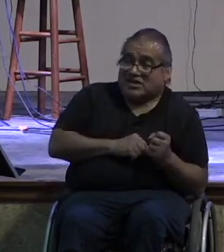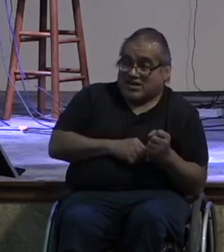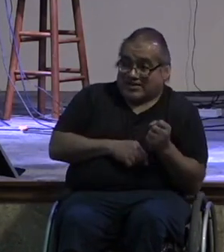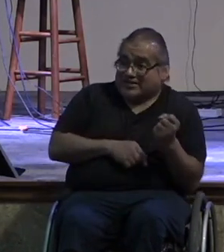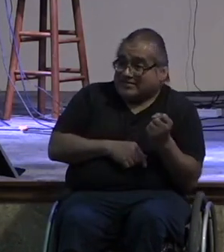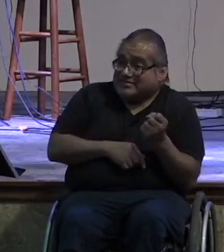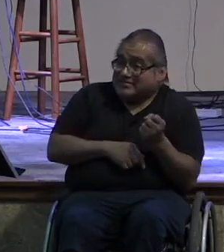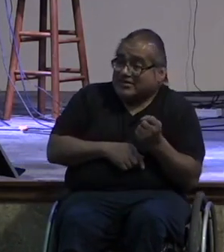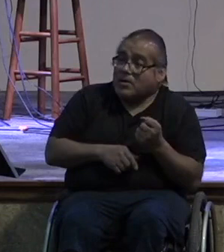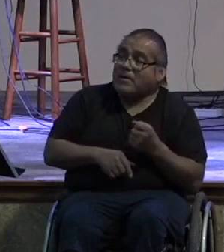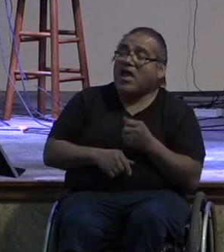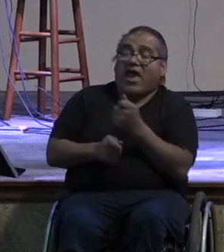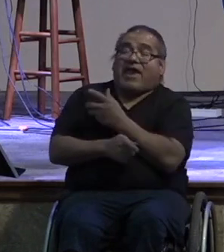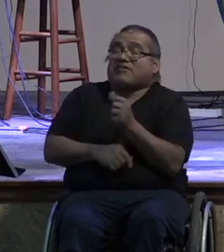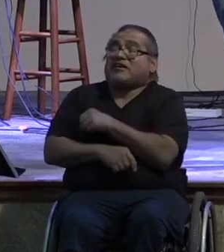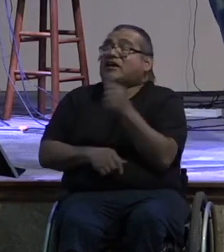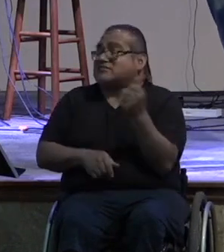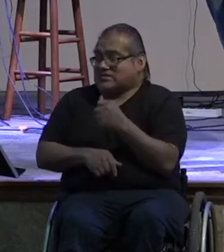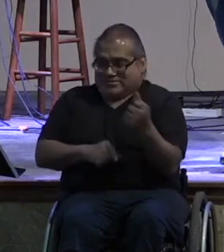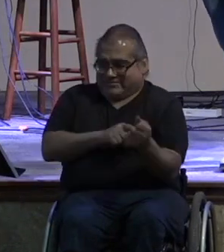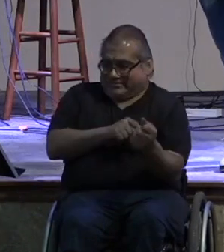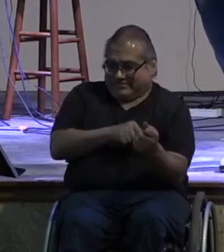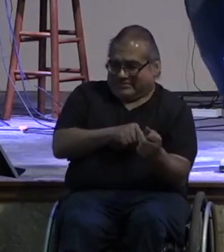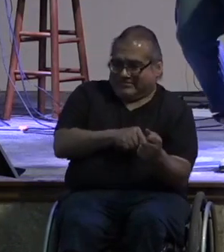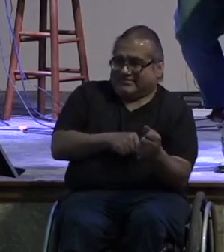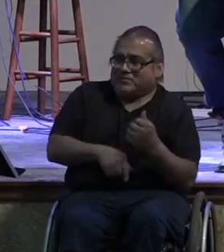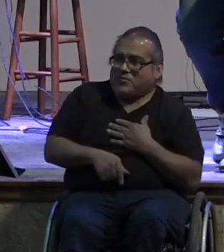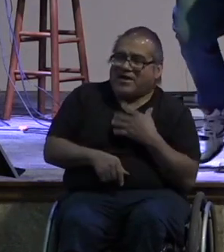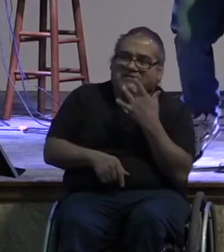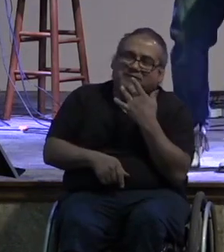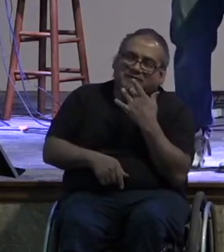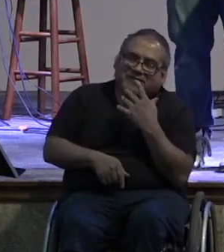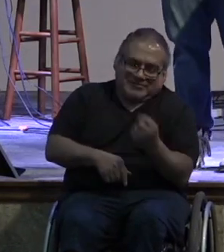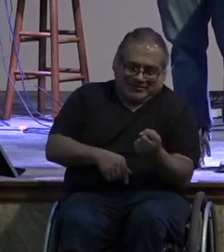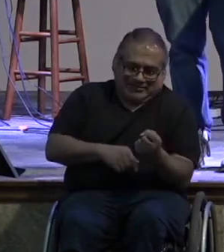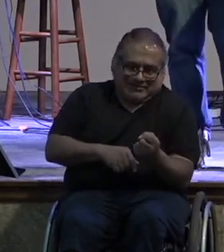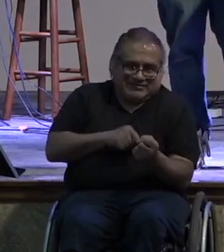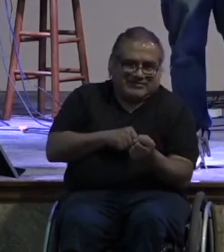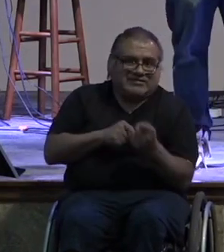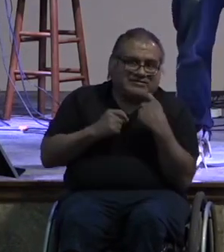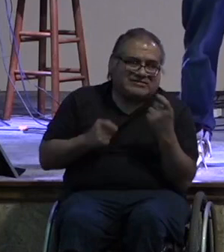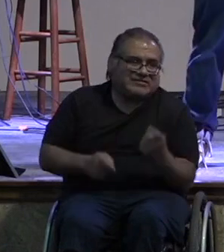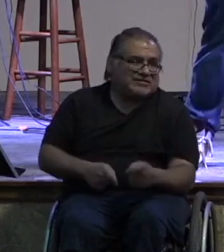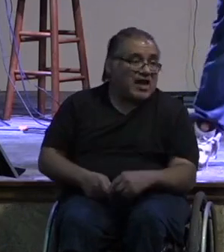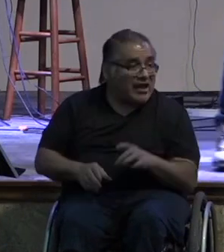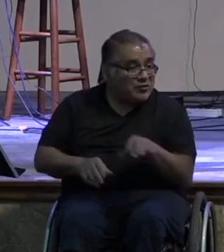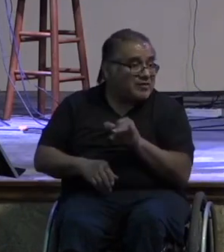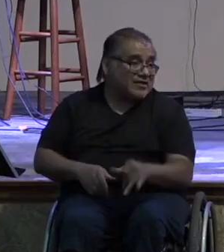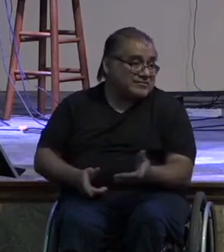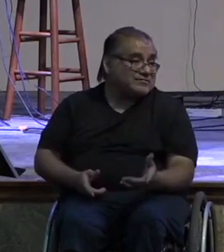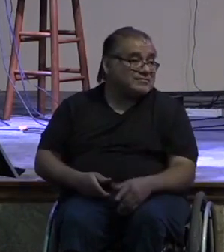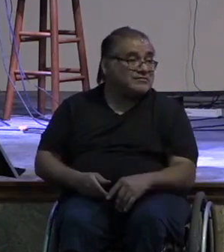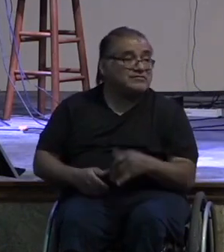tightly to like god you can have everything else but not this toy this is my favorite toy right i know i've done it i do it still